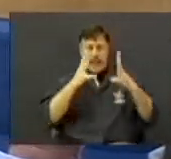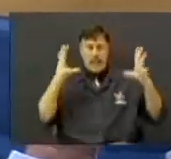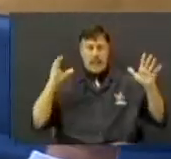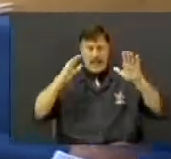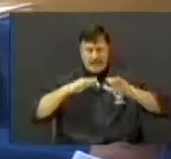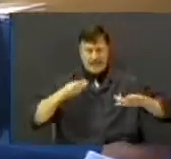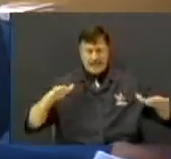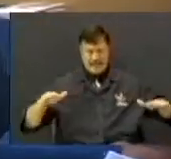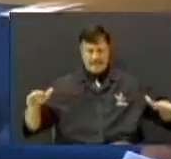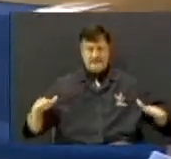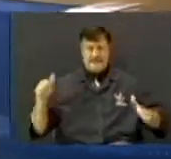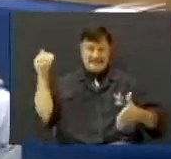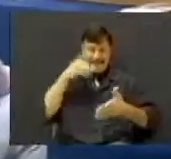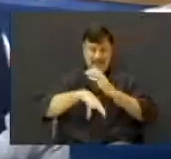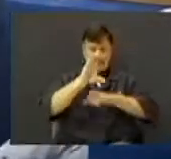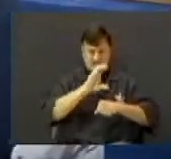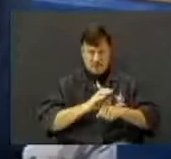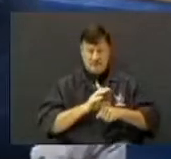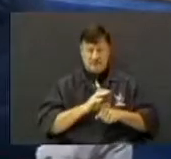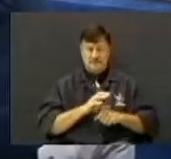is, she just is.